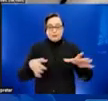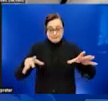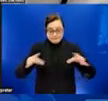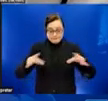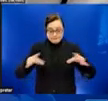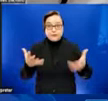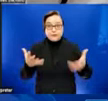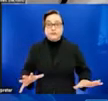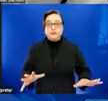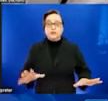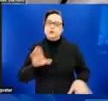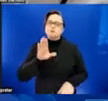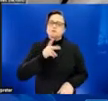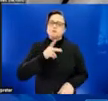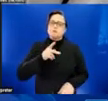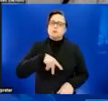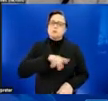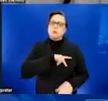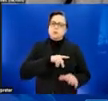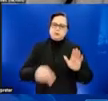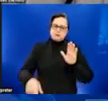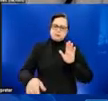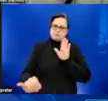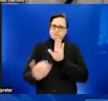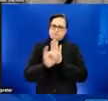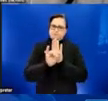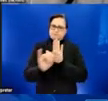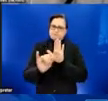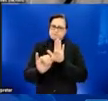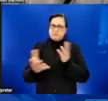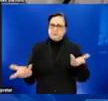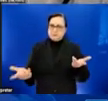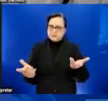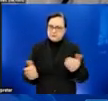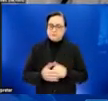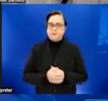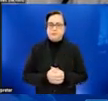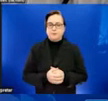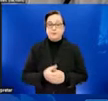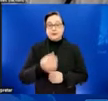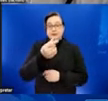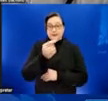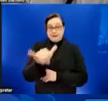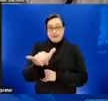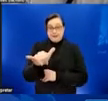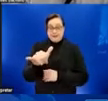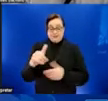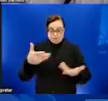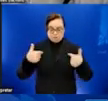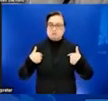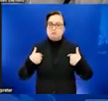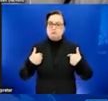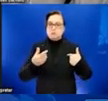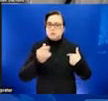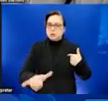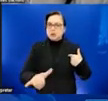sexual orientation. Here, self-identification as gay makes up the overwhelming majority of cases, followed